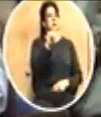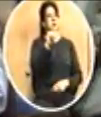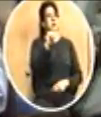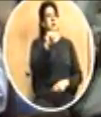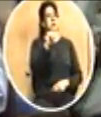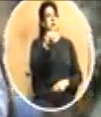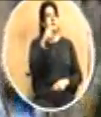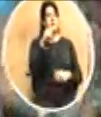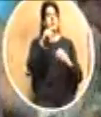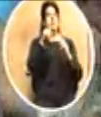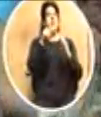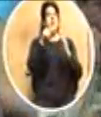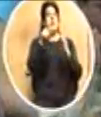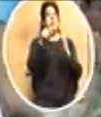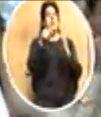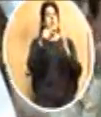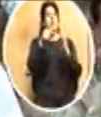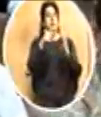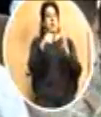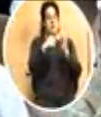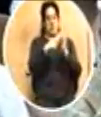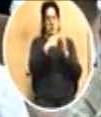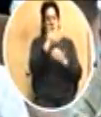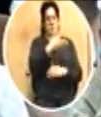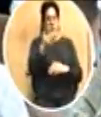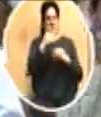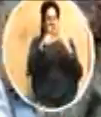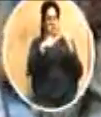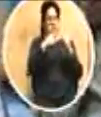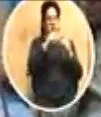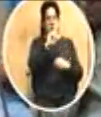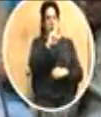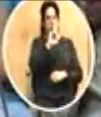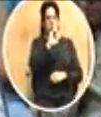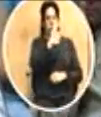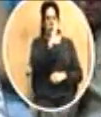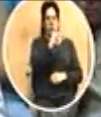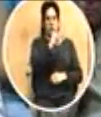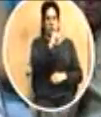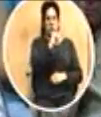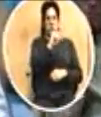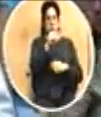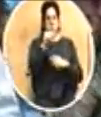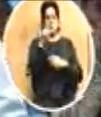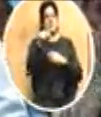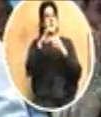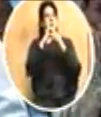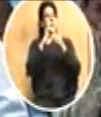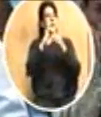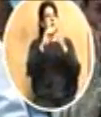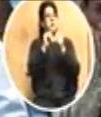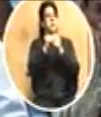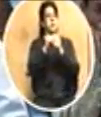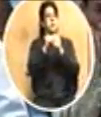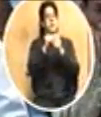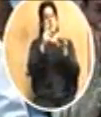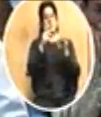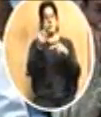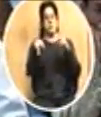This matter of the recall has to do with the citizens voting and passing